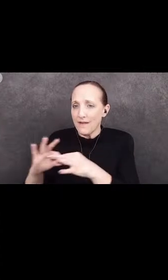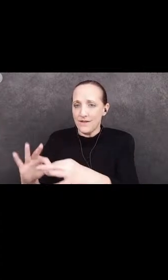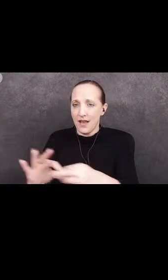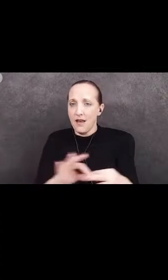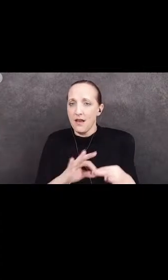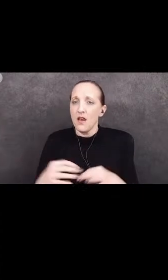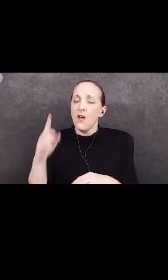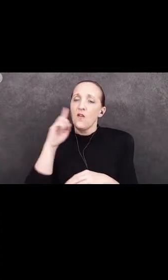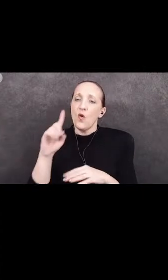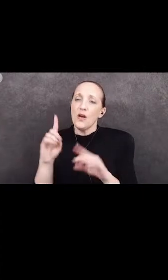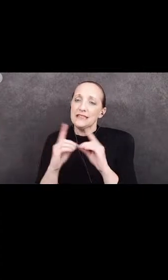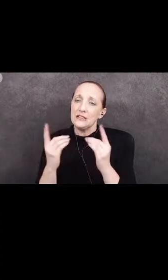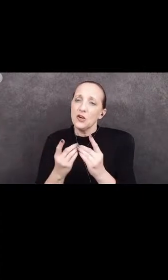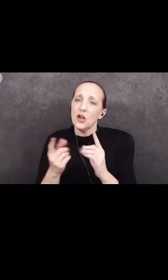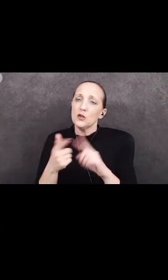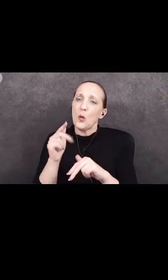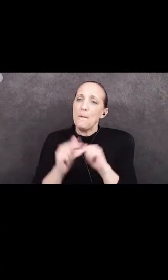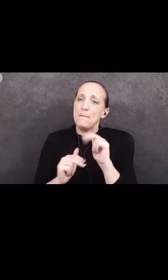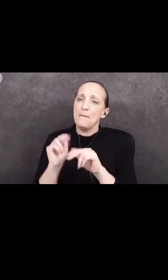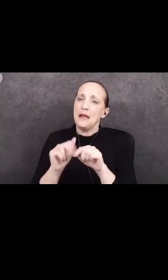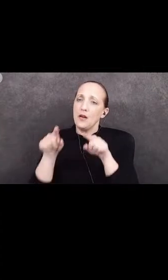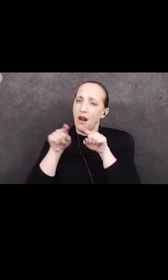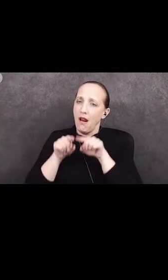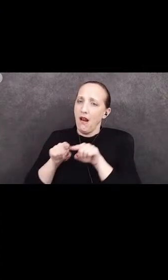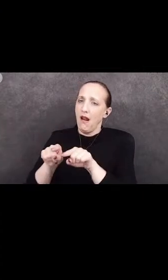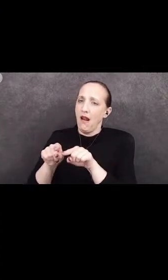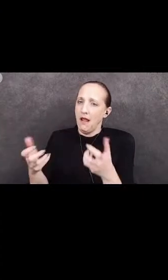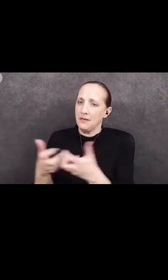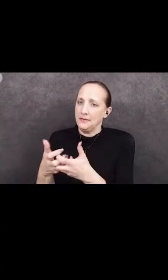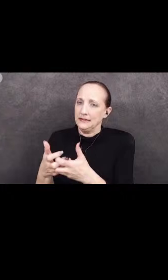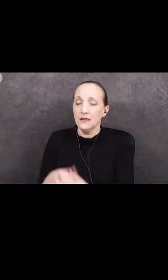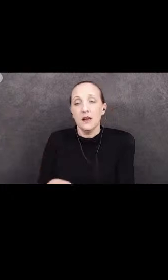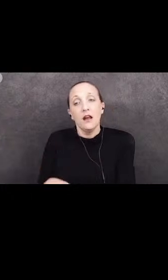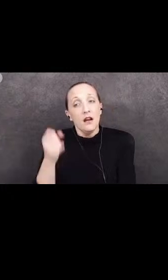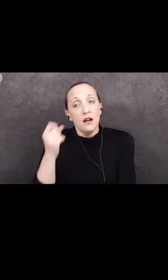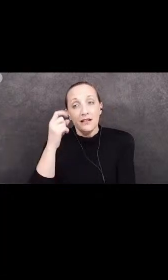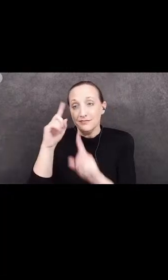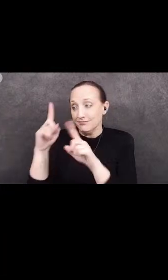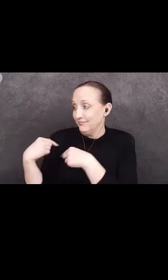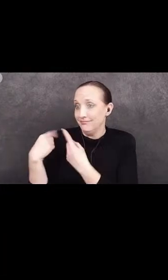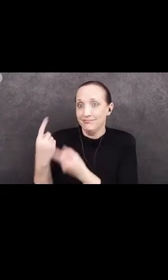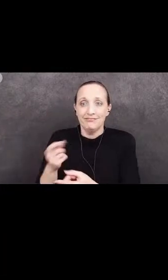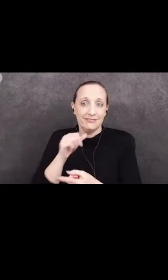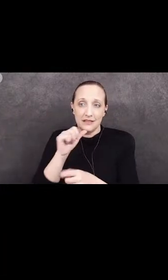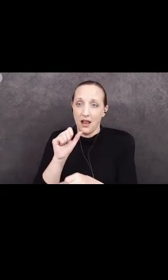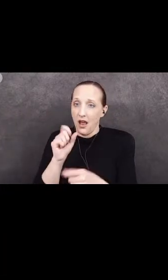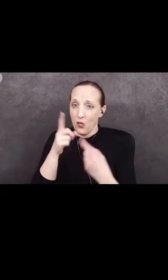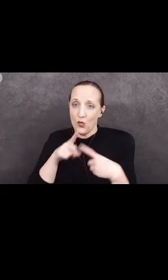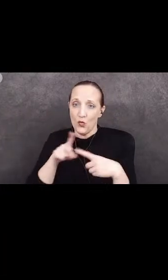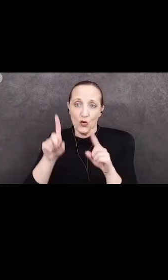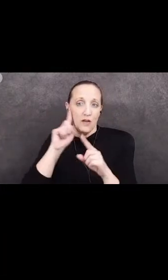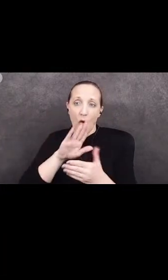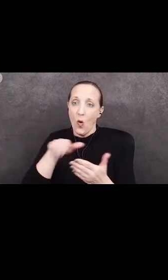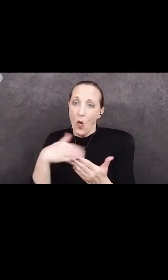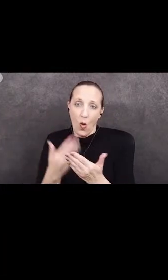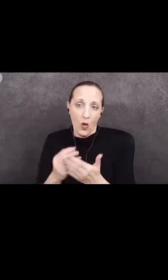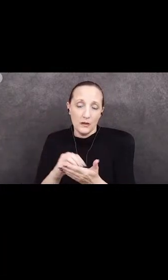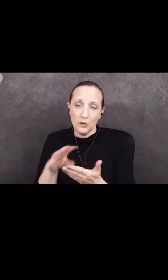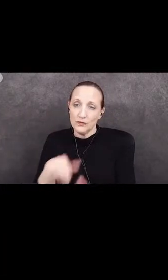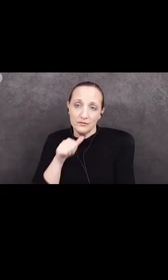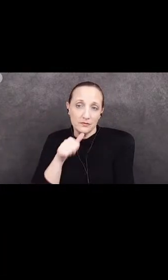that builds an alignment. What we've been doing has not been working for all students and there needs to be,